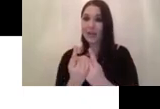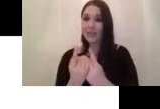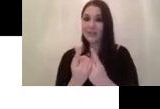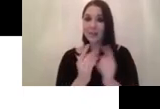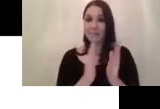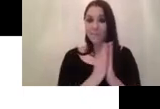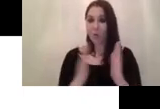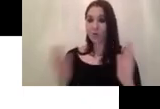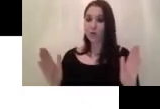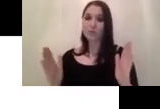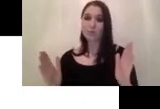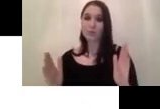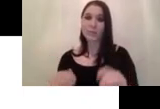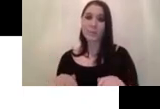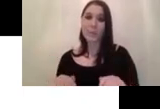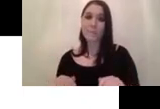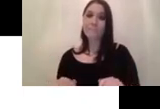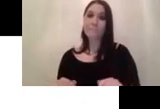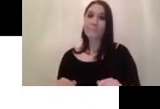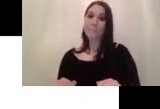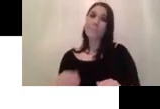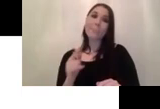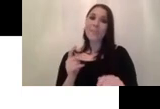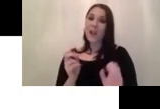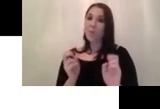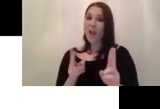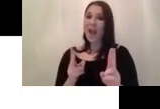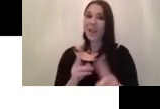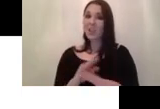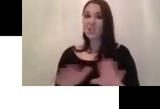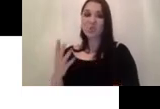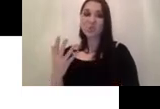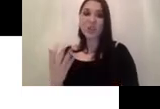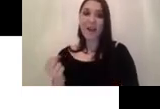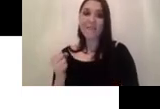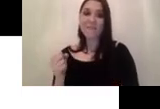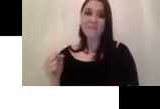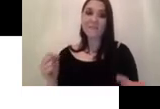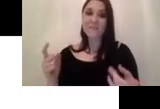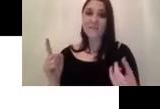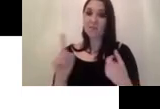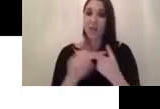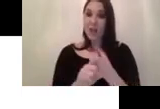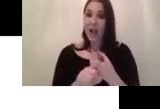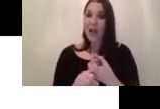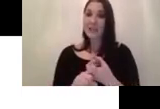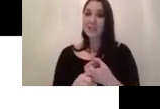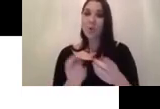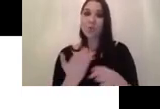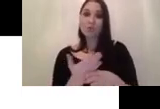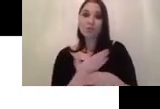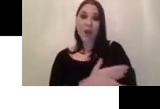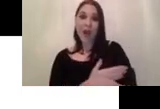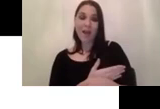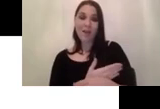this way you don't have any um reliance reliance on the prior defined sizes and the